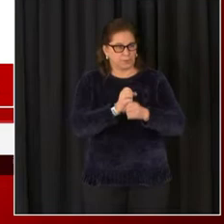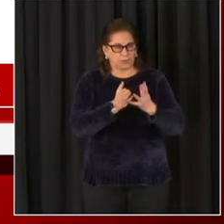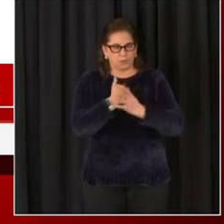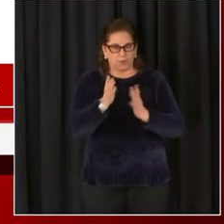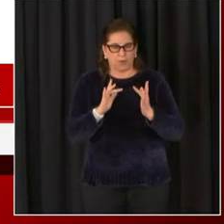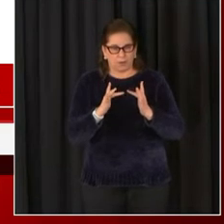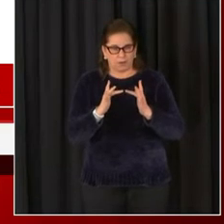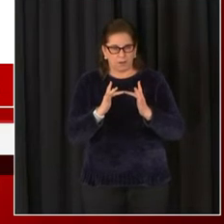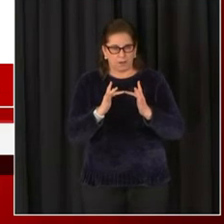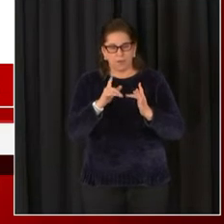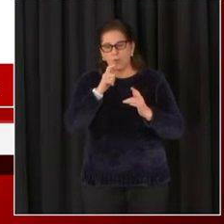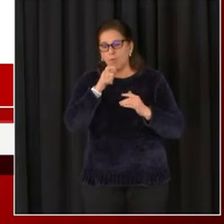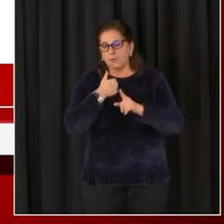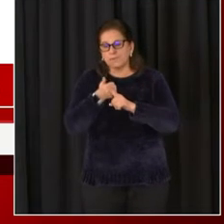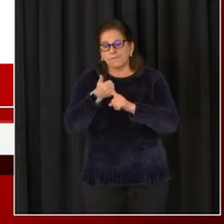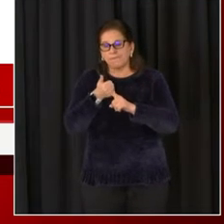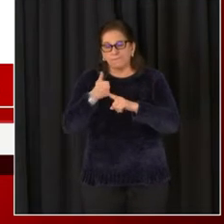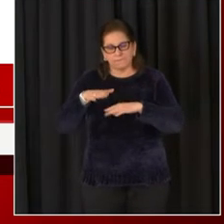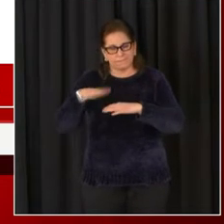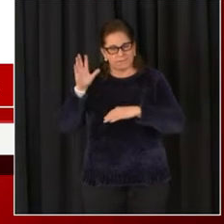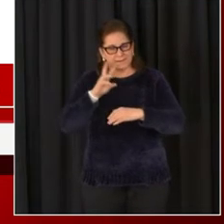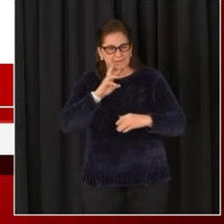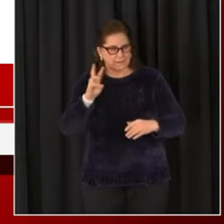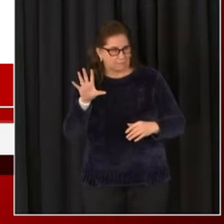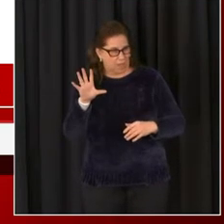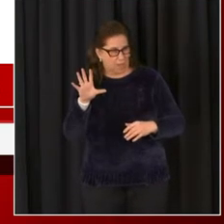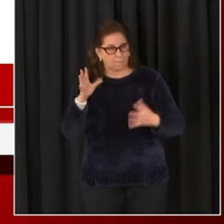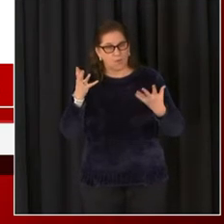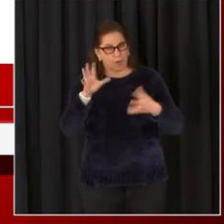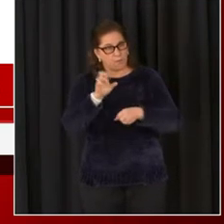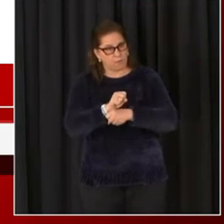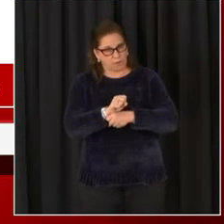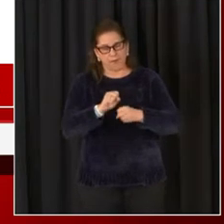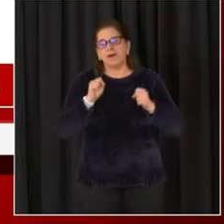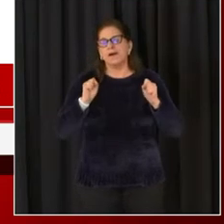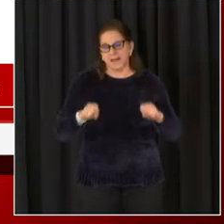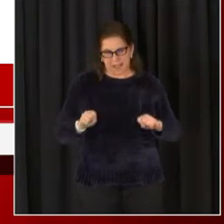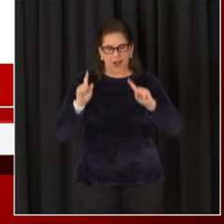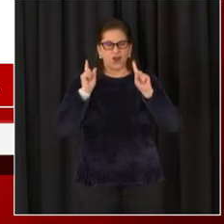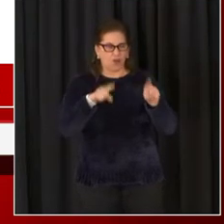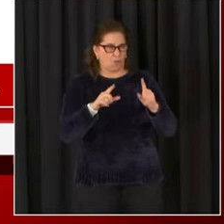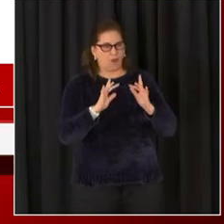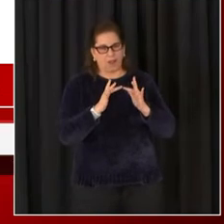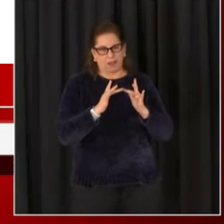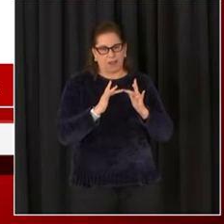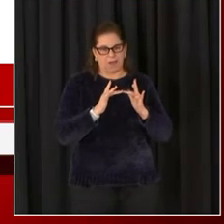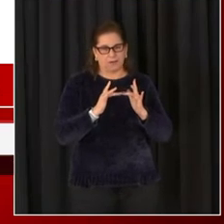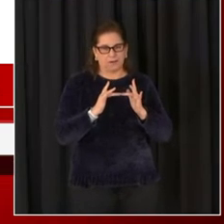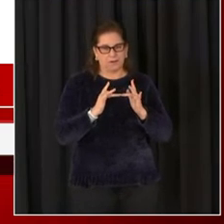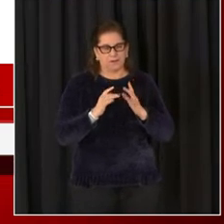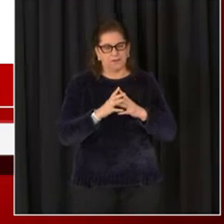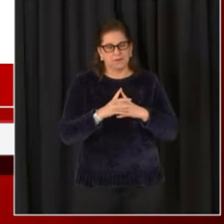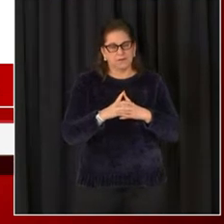or health care workers to make appointments. And then you can see some other